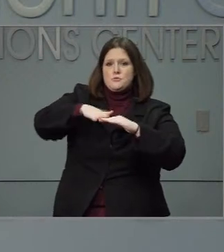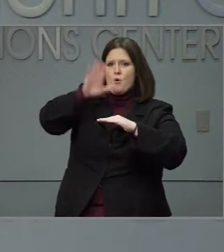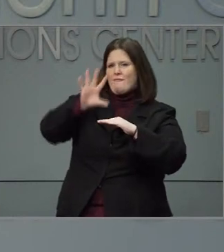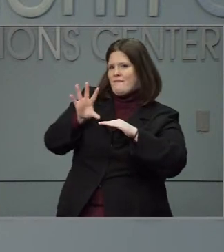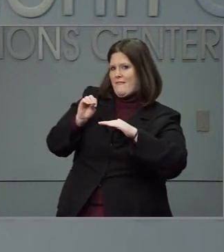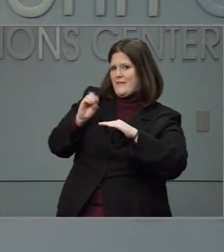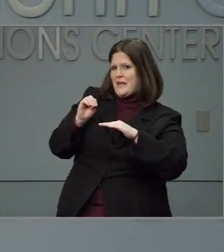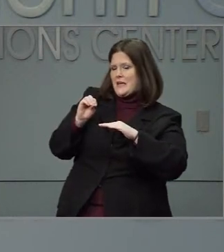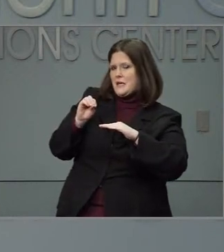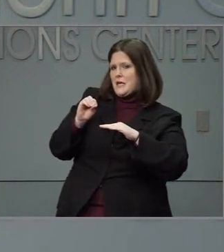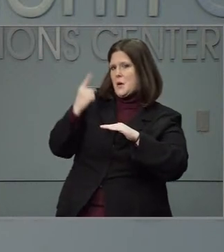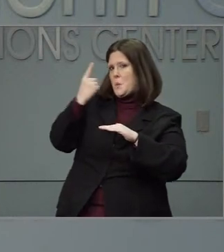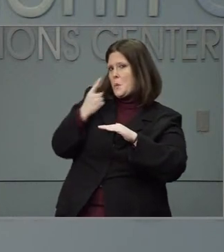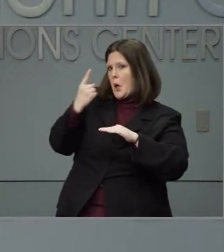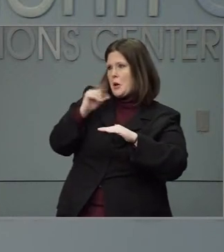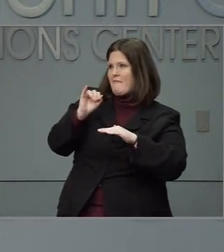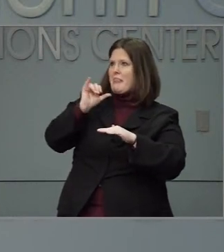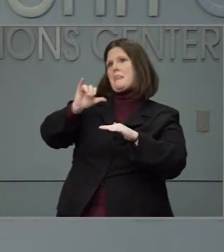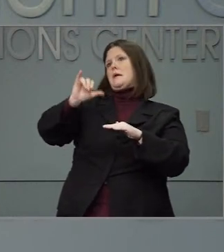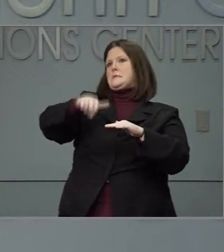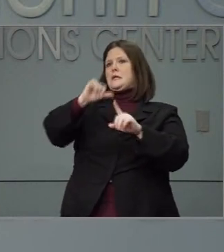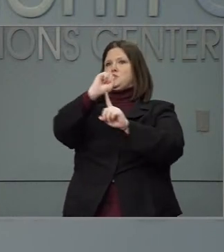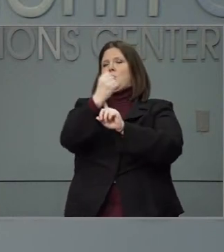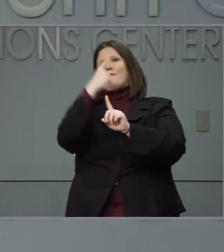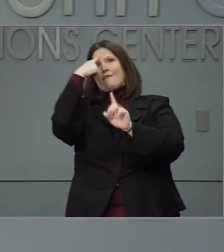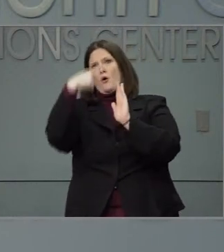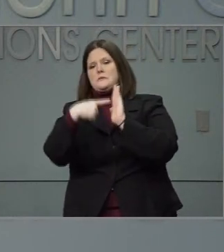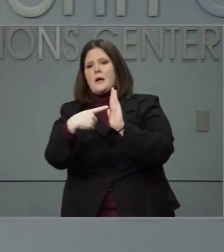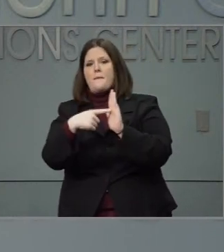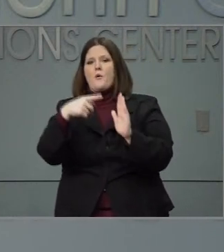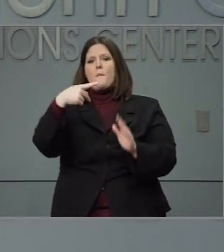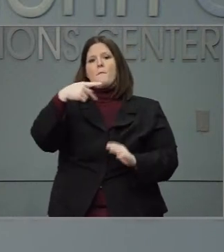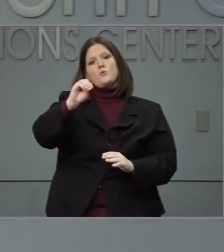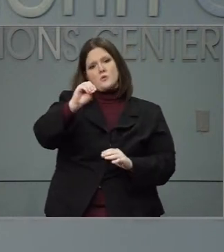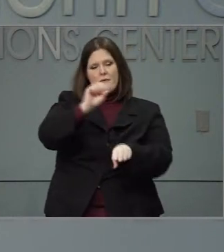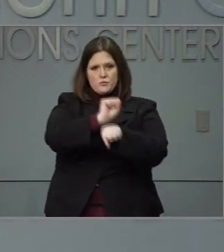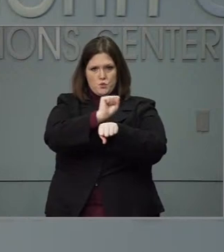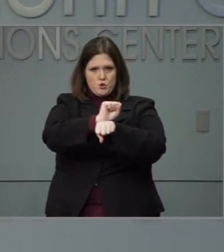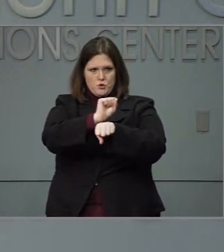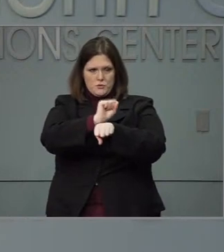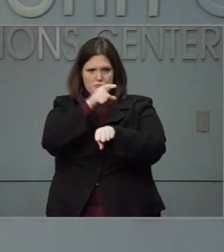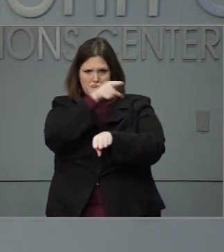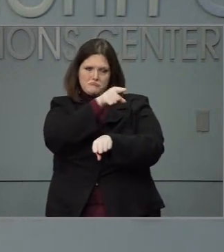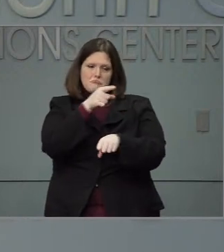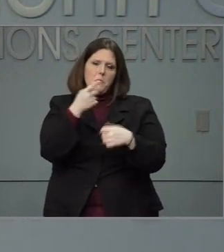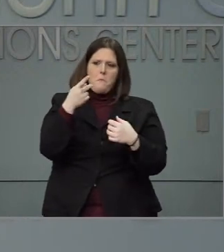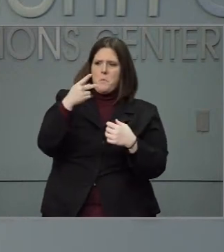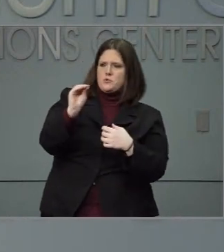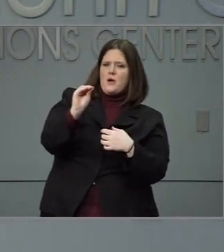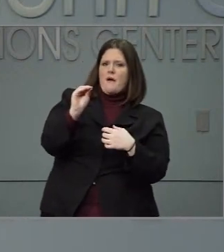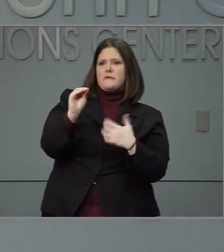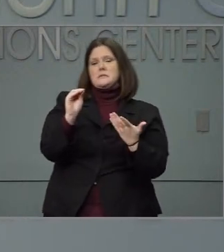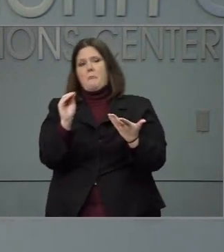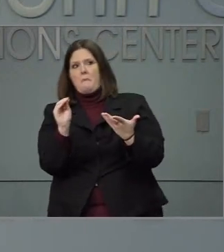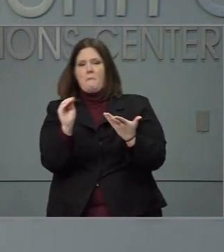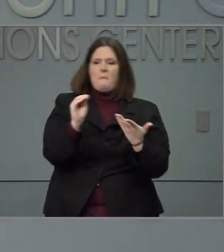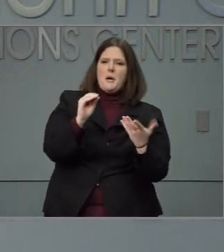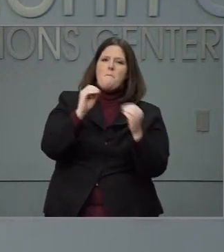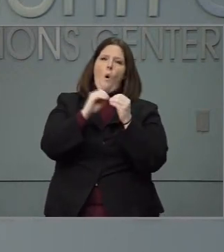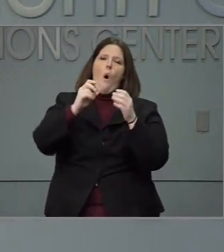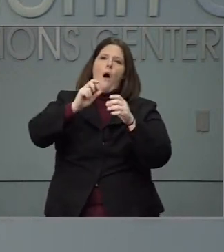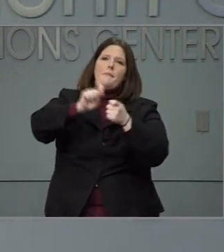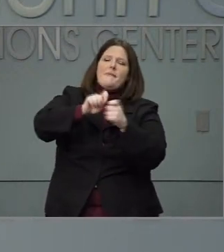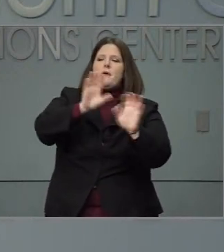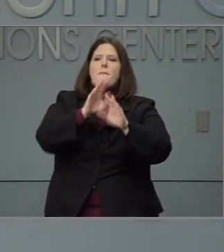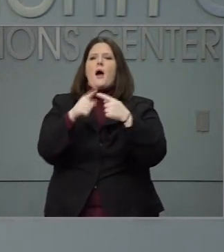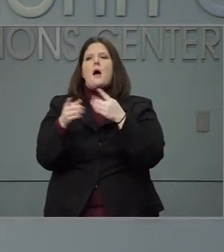subjective, for example, postal workers, you know, whether or not you work at a post office is a pretty objective thing to define. But things like grocery